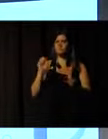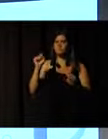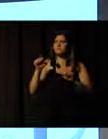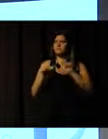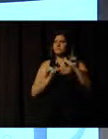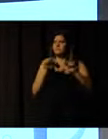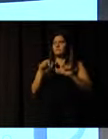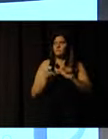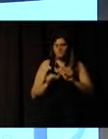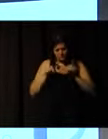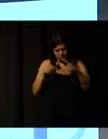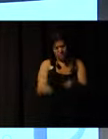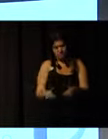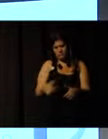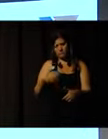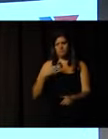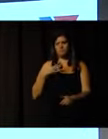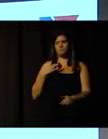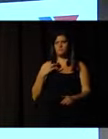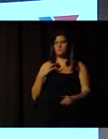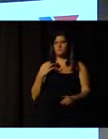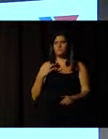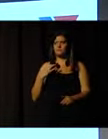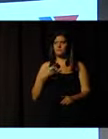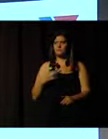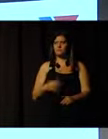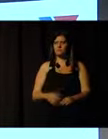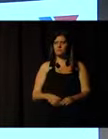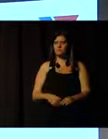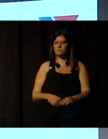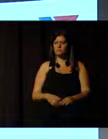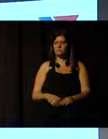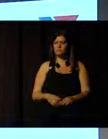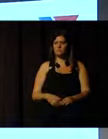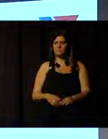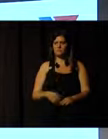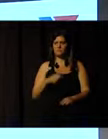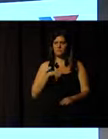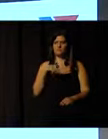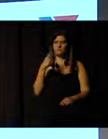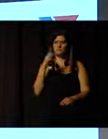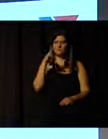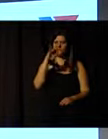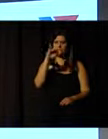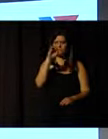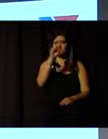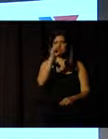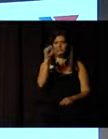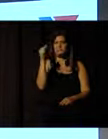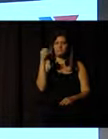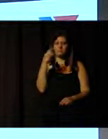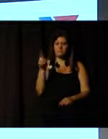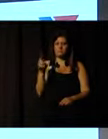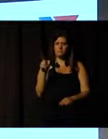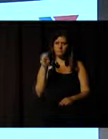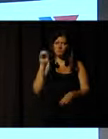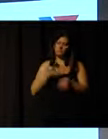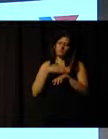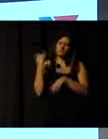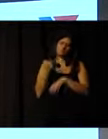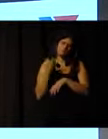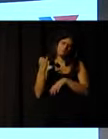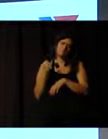volunteer work. We have a mission, which is very